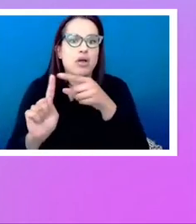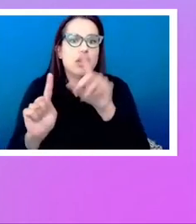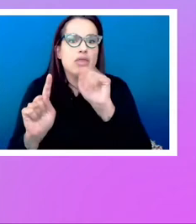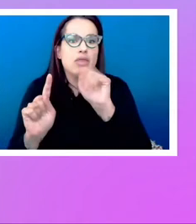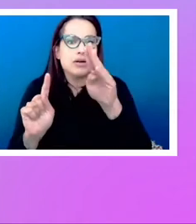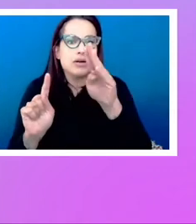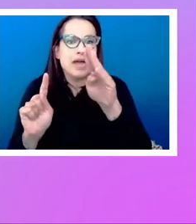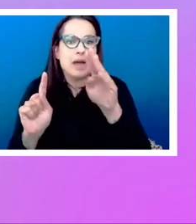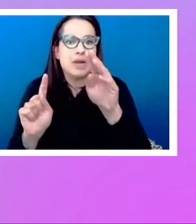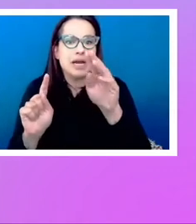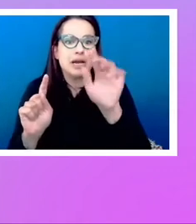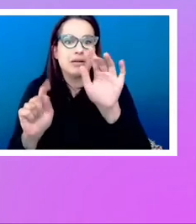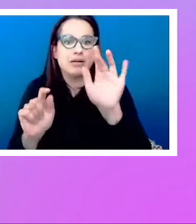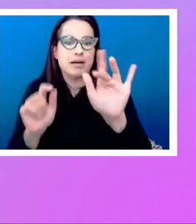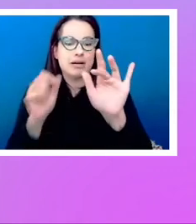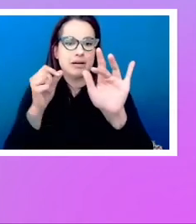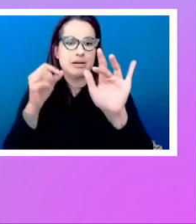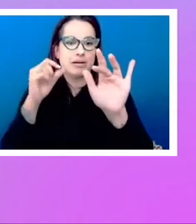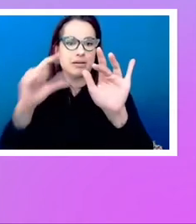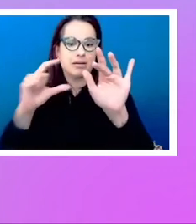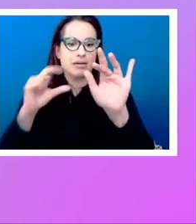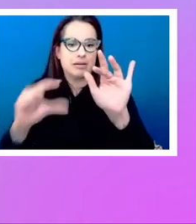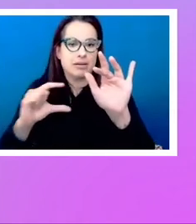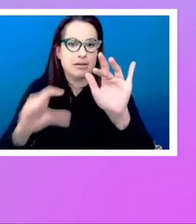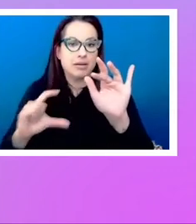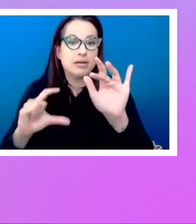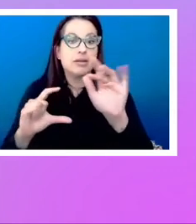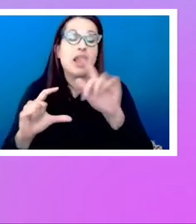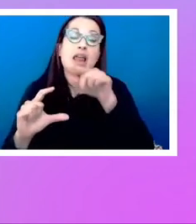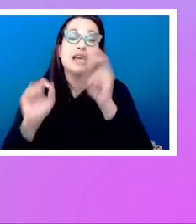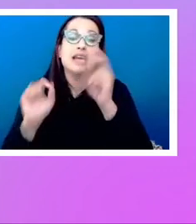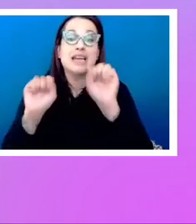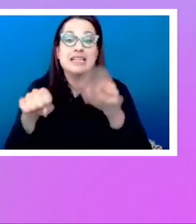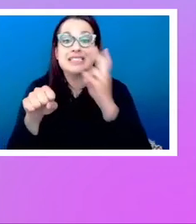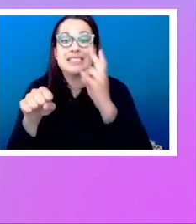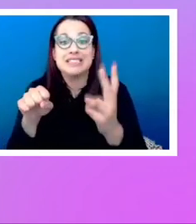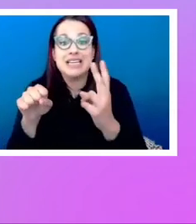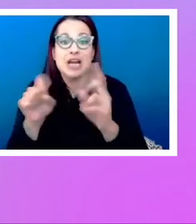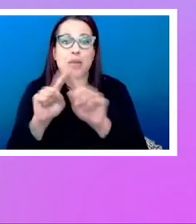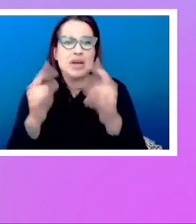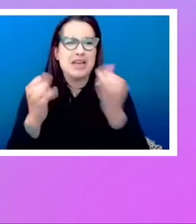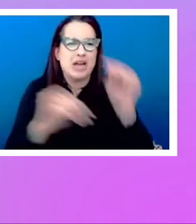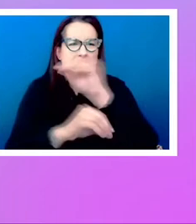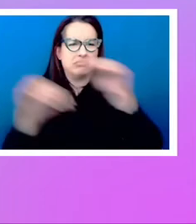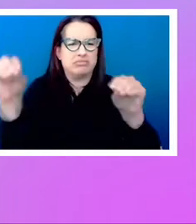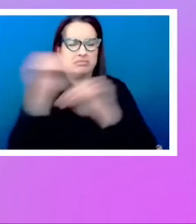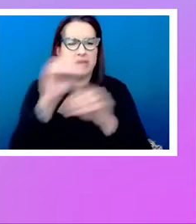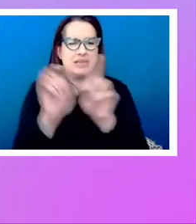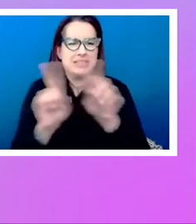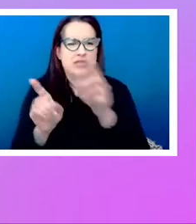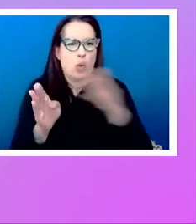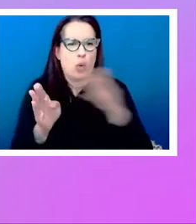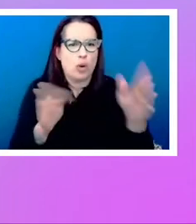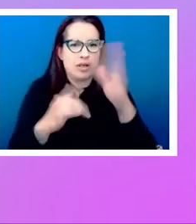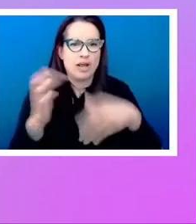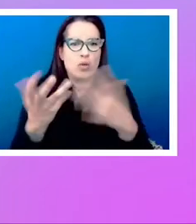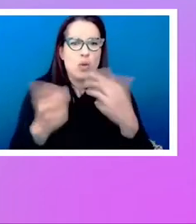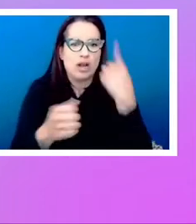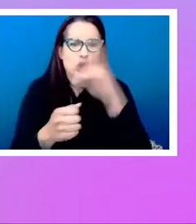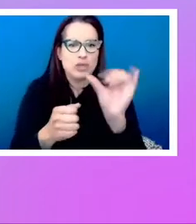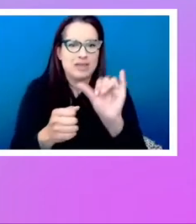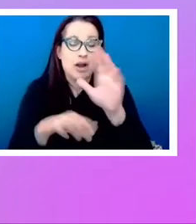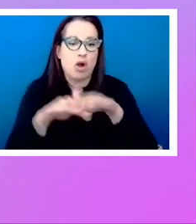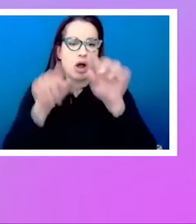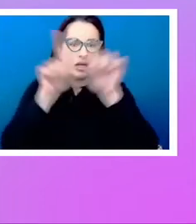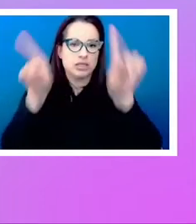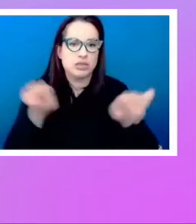and can see that layout. And they're sort of moving in a different order to what it looks like on screen. So we end up with this kind of